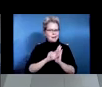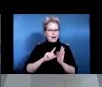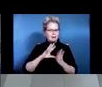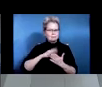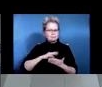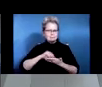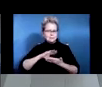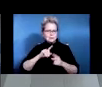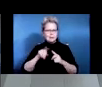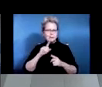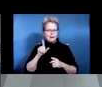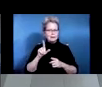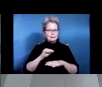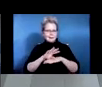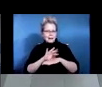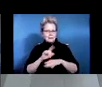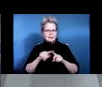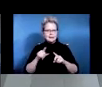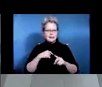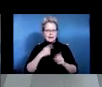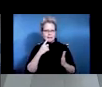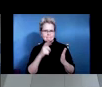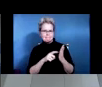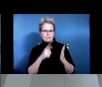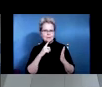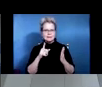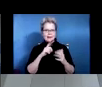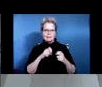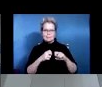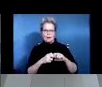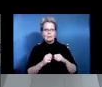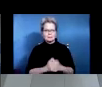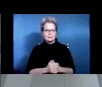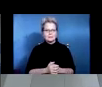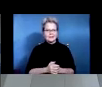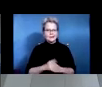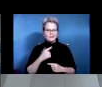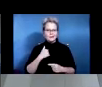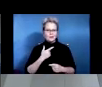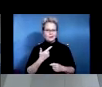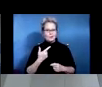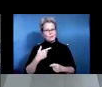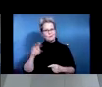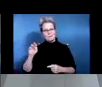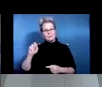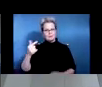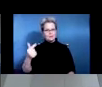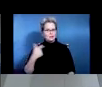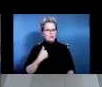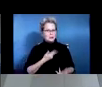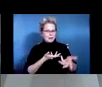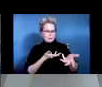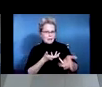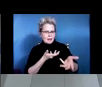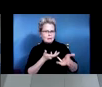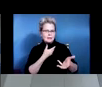concerns that people are encountering um so we've worked very closely with him to search with his within his employee within his